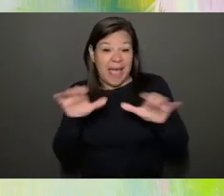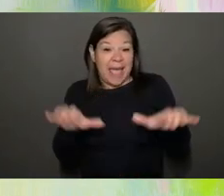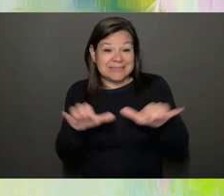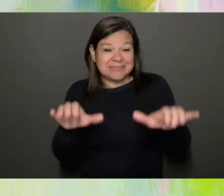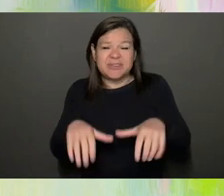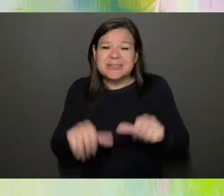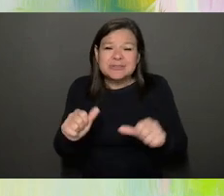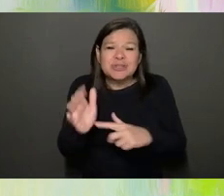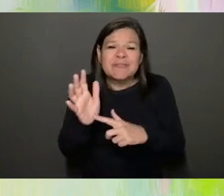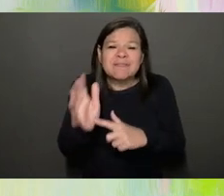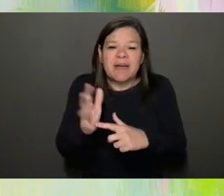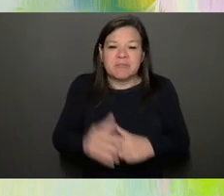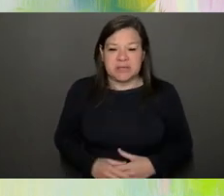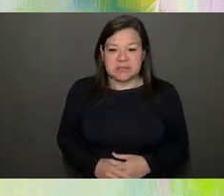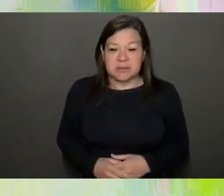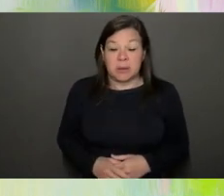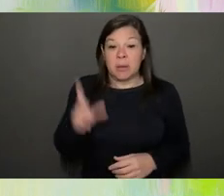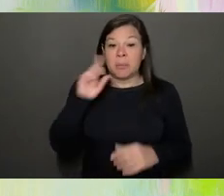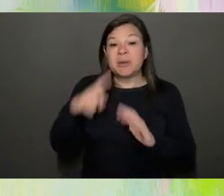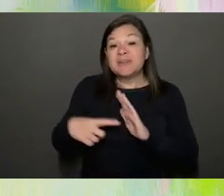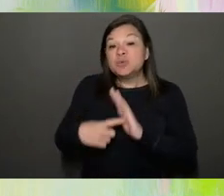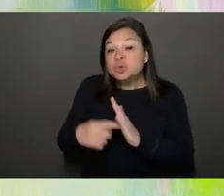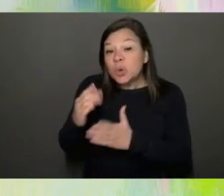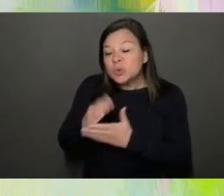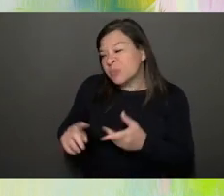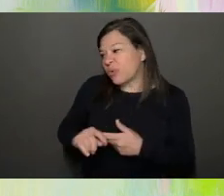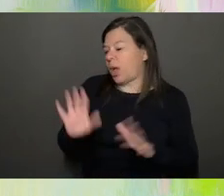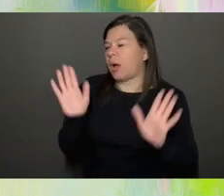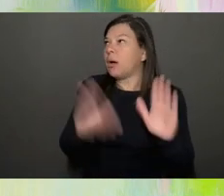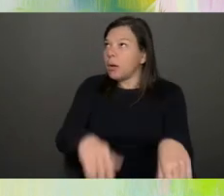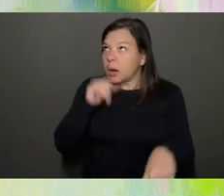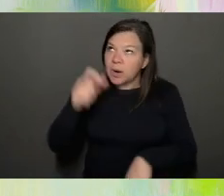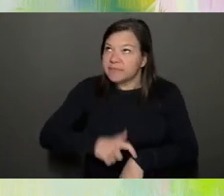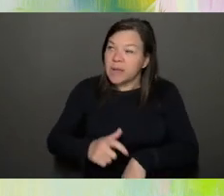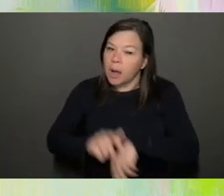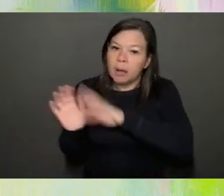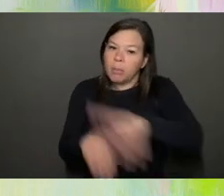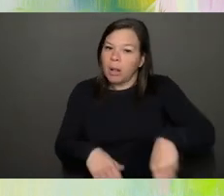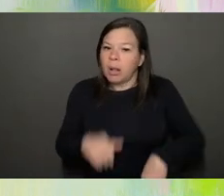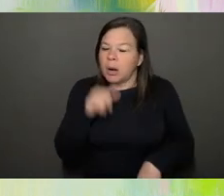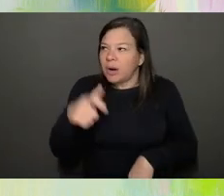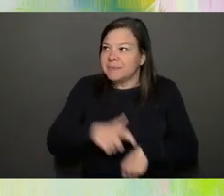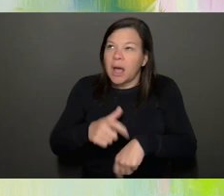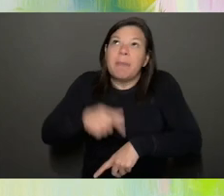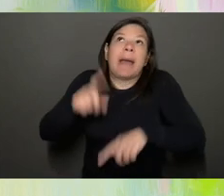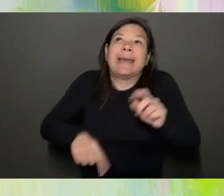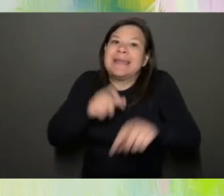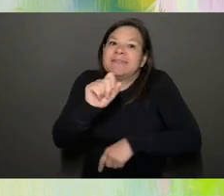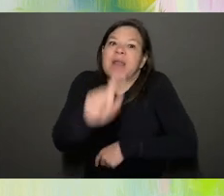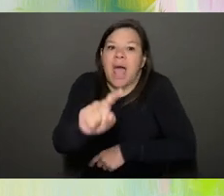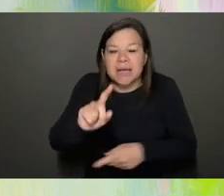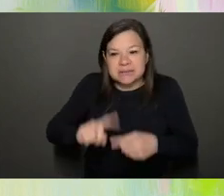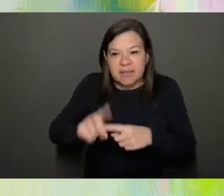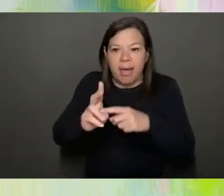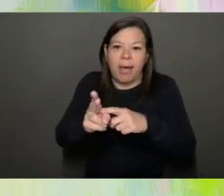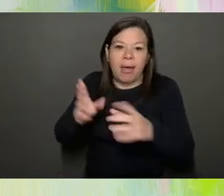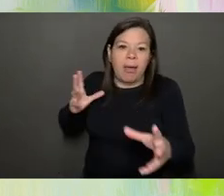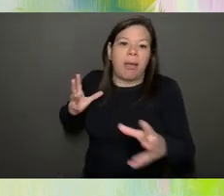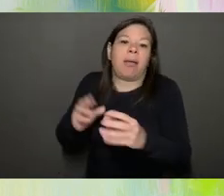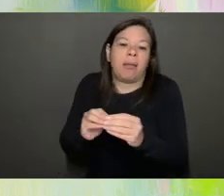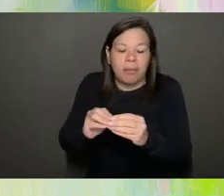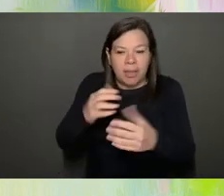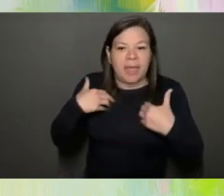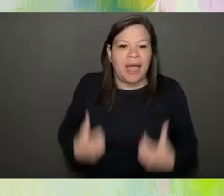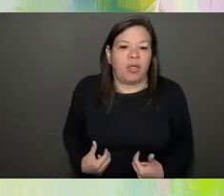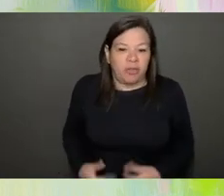show it to somebody, they might say, I don't have time for that in the system of care we have here. I barely have time to ask the health questions they have to ask. But when we